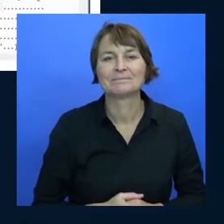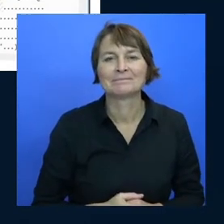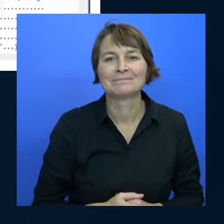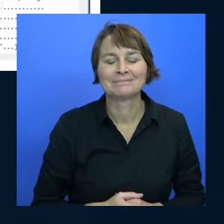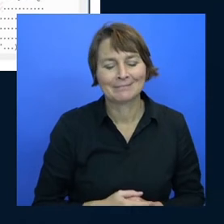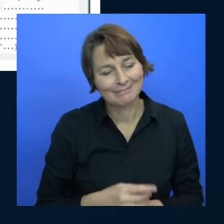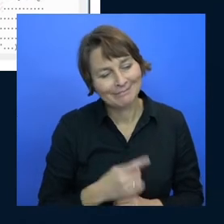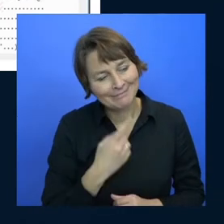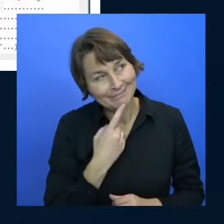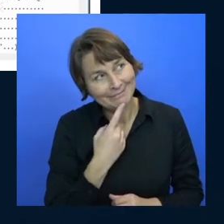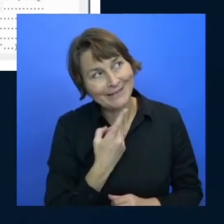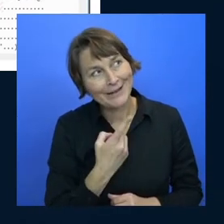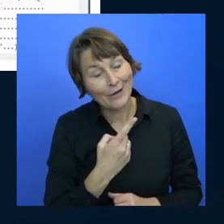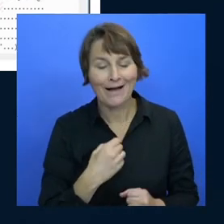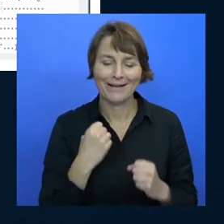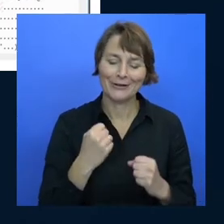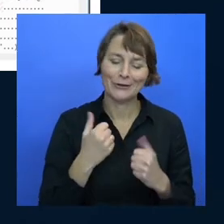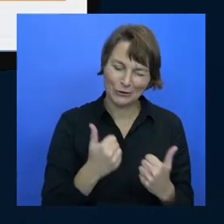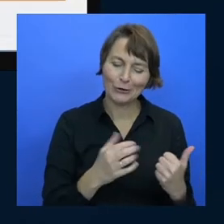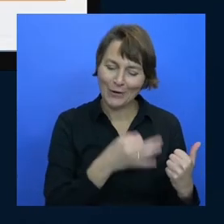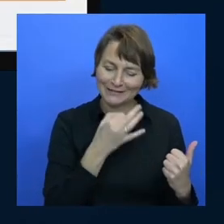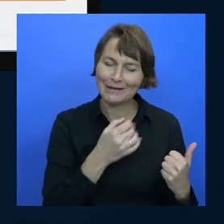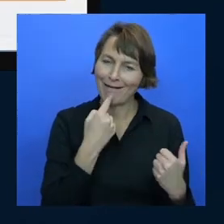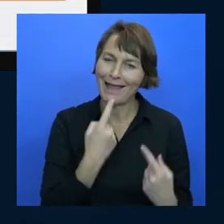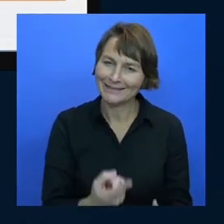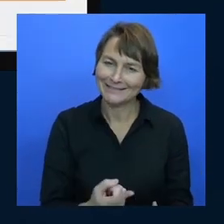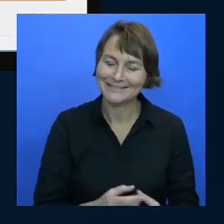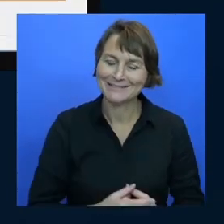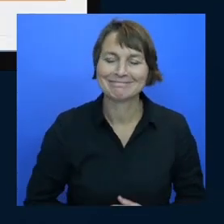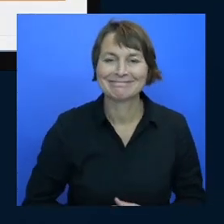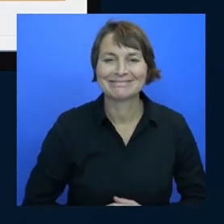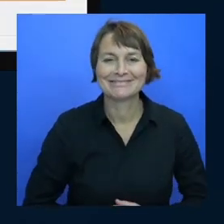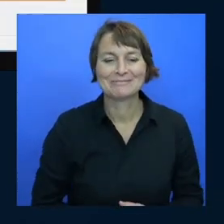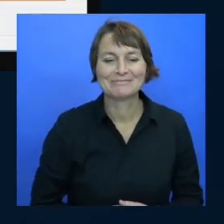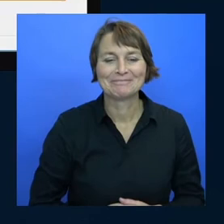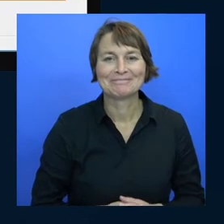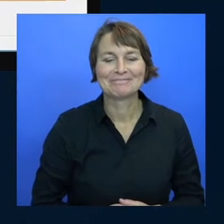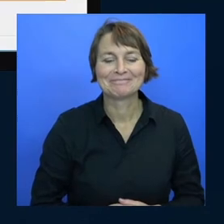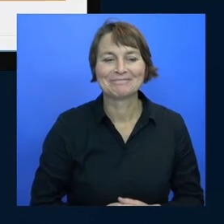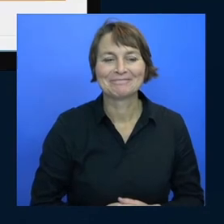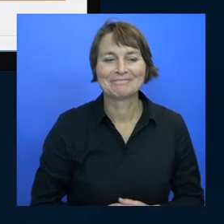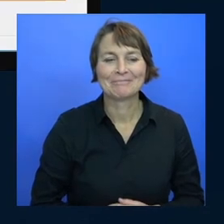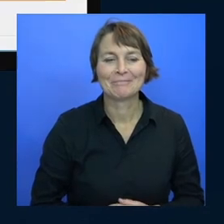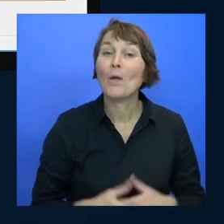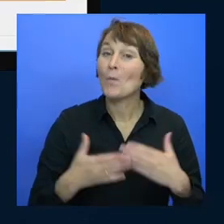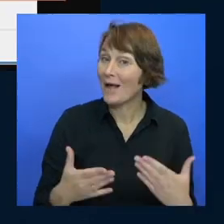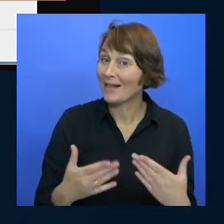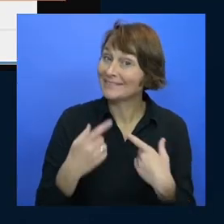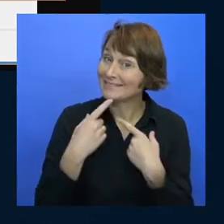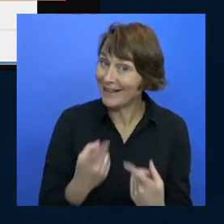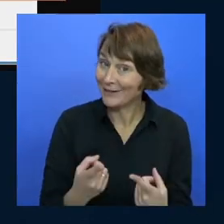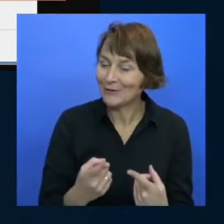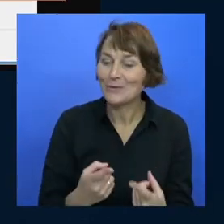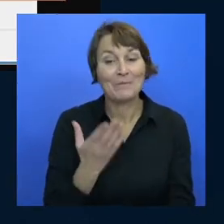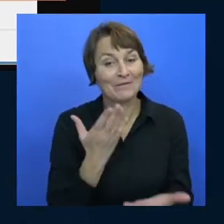you set me up for success such a good host well well let me tell you in fact